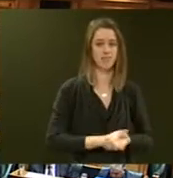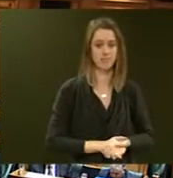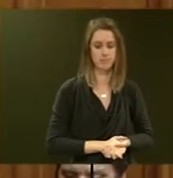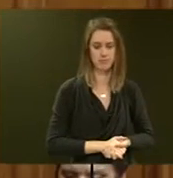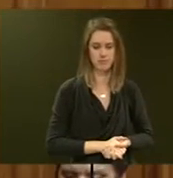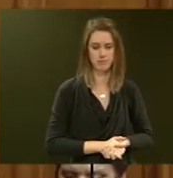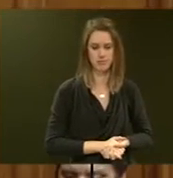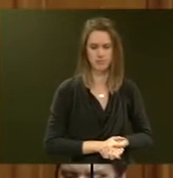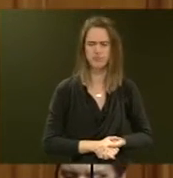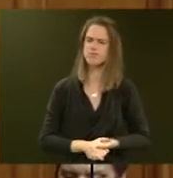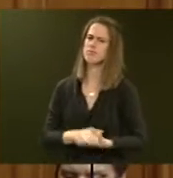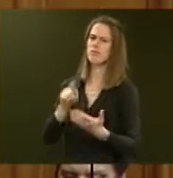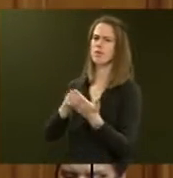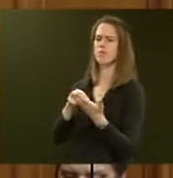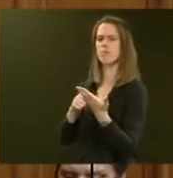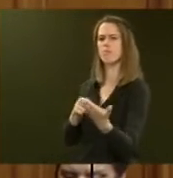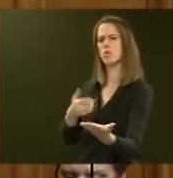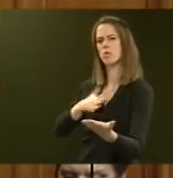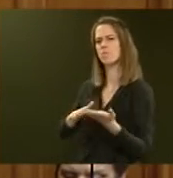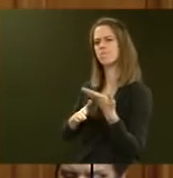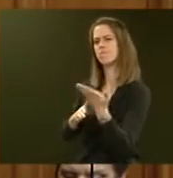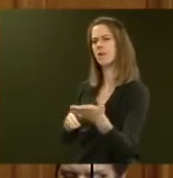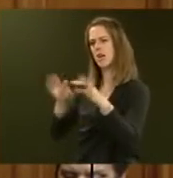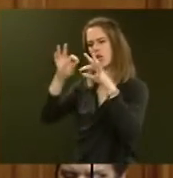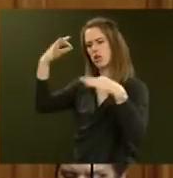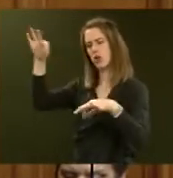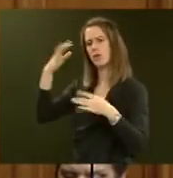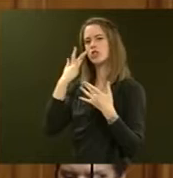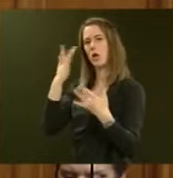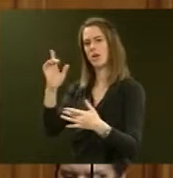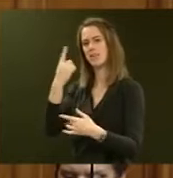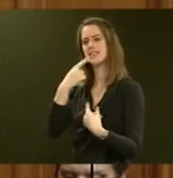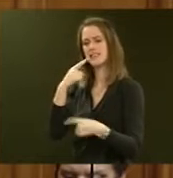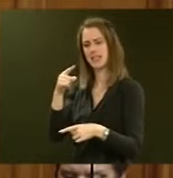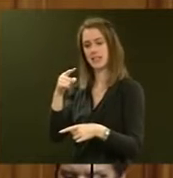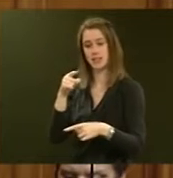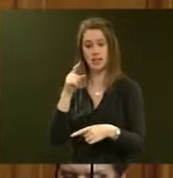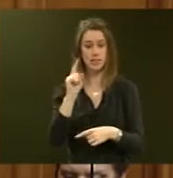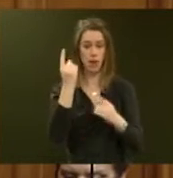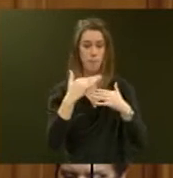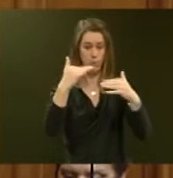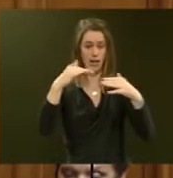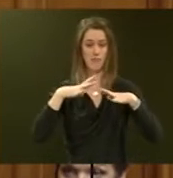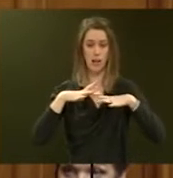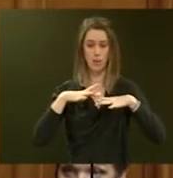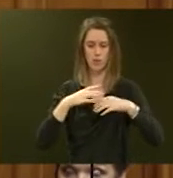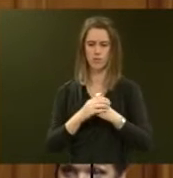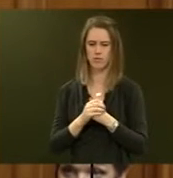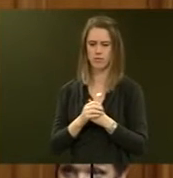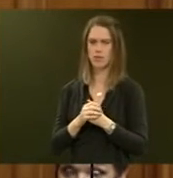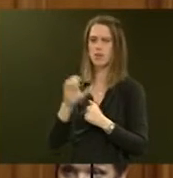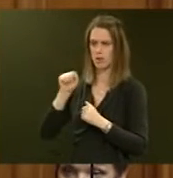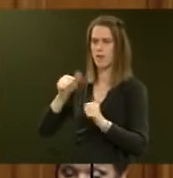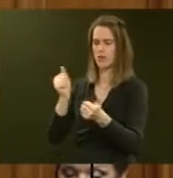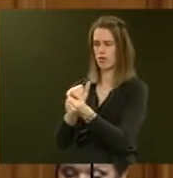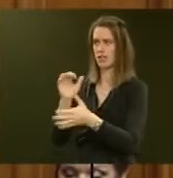Point of water, I wish to table a document showing that the Minister said it Is the document publicly available? It has been